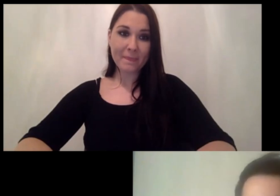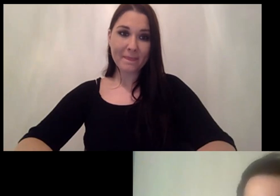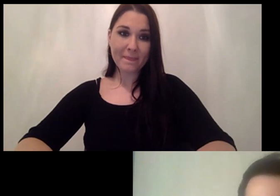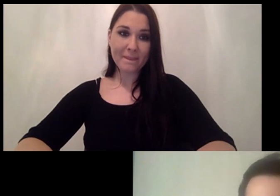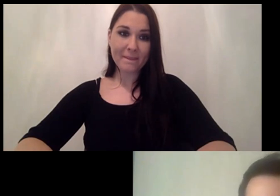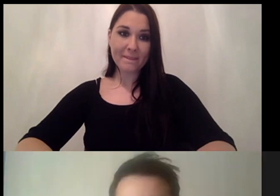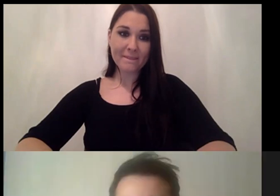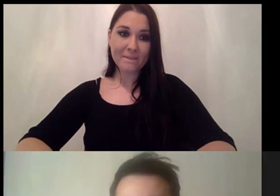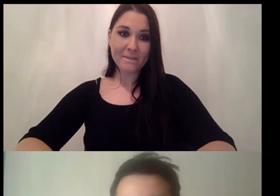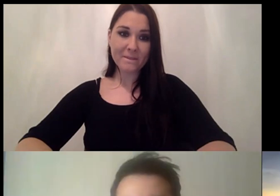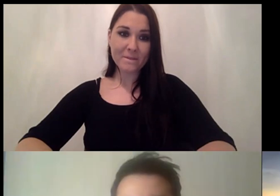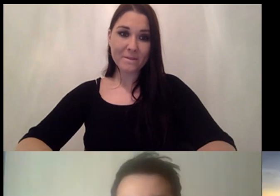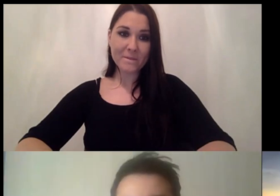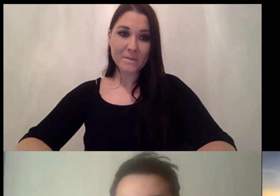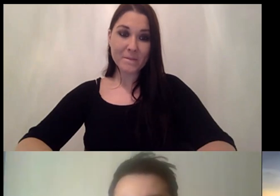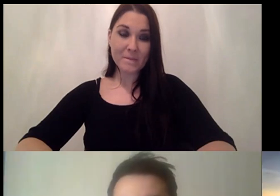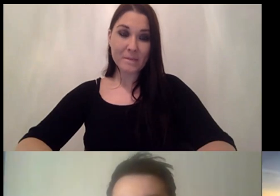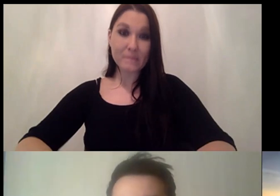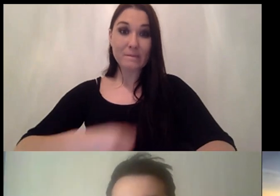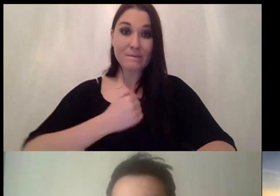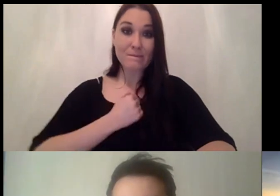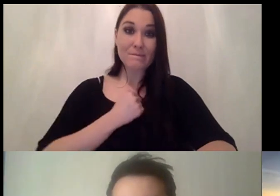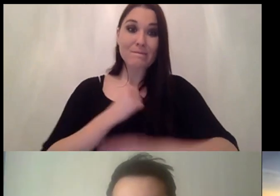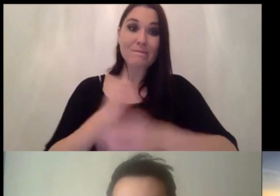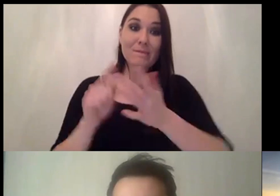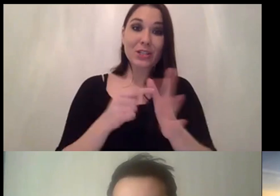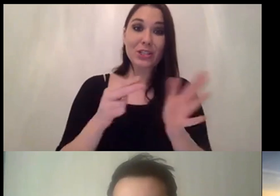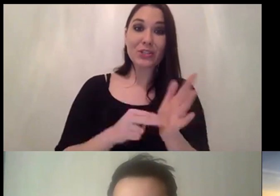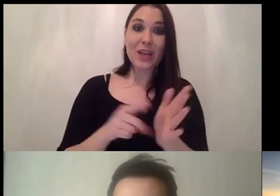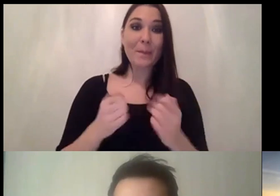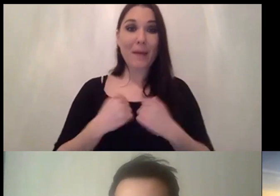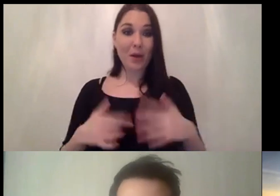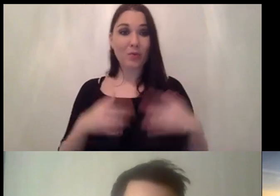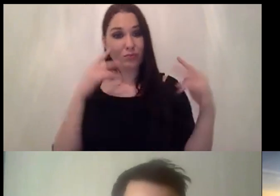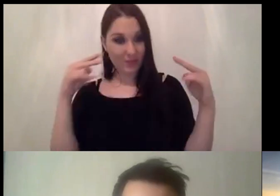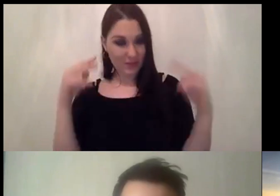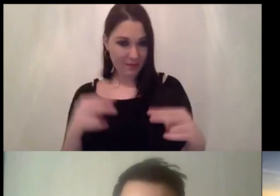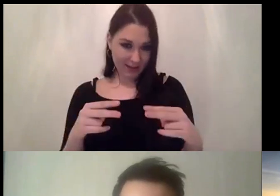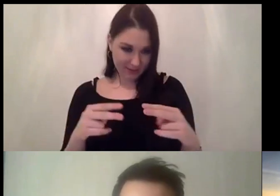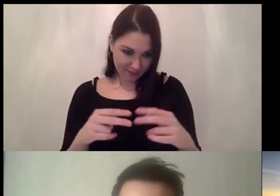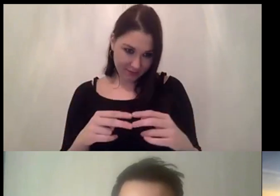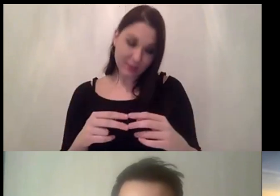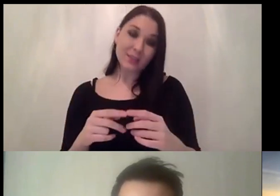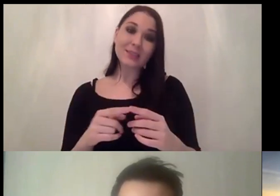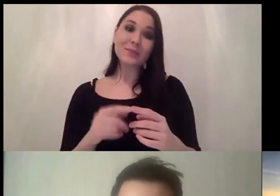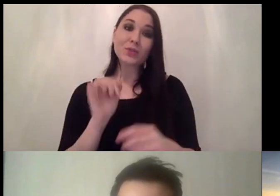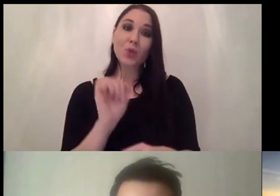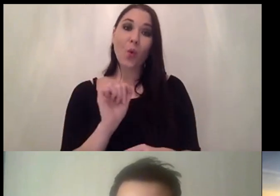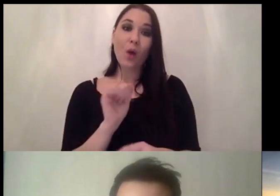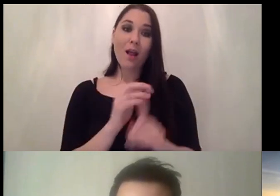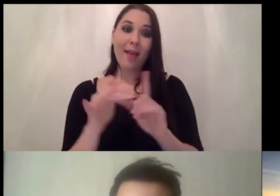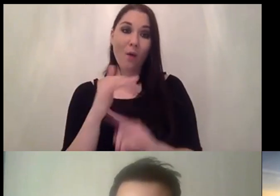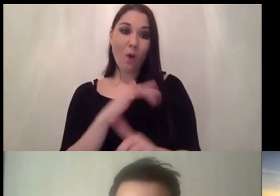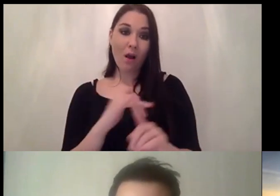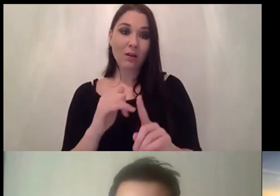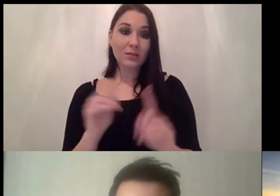maybe i can just start just my perspective might be a controversial one but obviously neural networks and convolution neural networks are a state of the